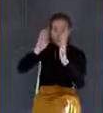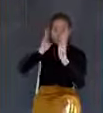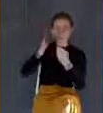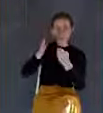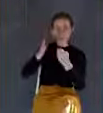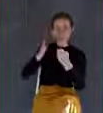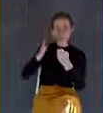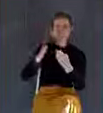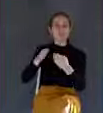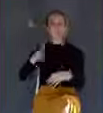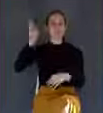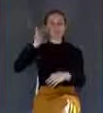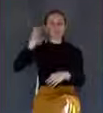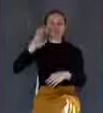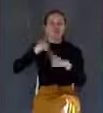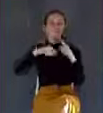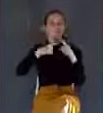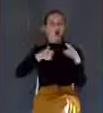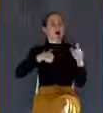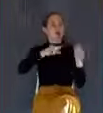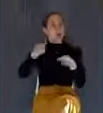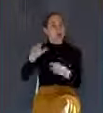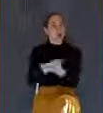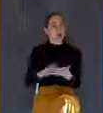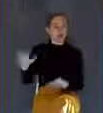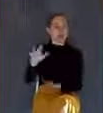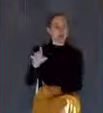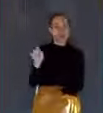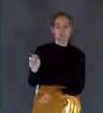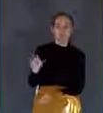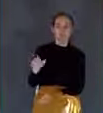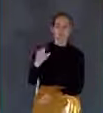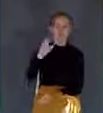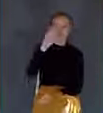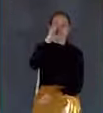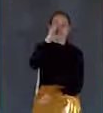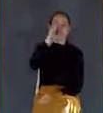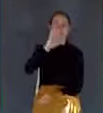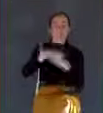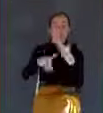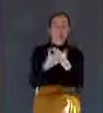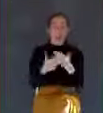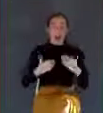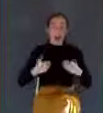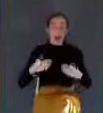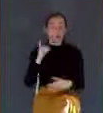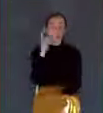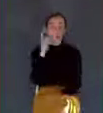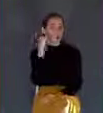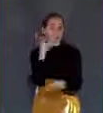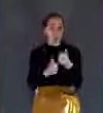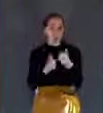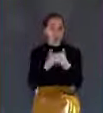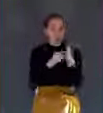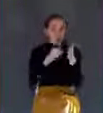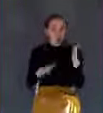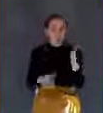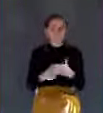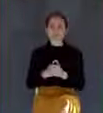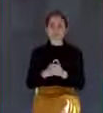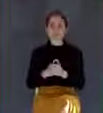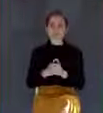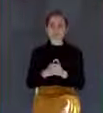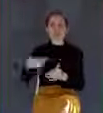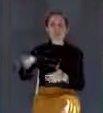When I went to college, it was a very strict college. We all had our dorm rooms, and they would have what was called a